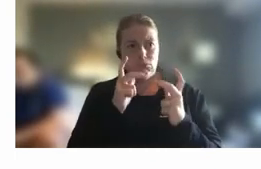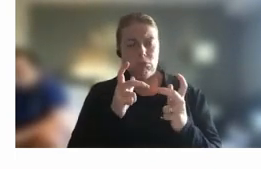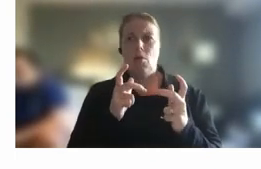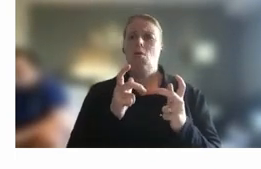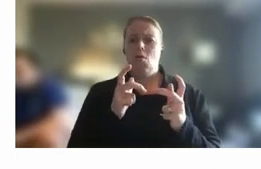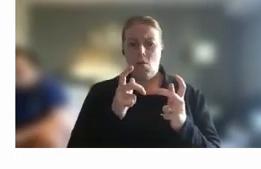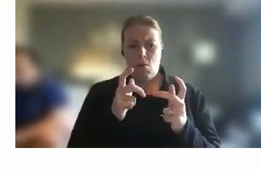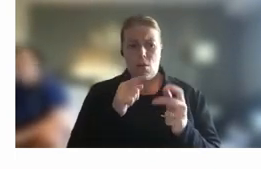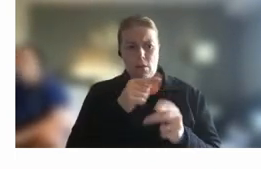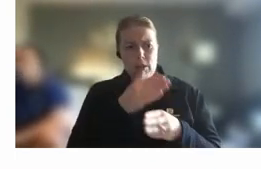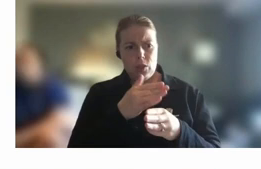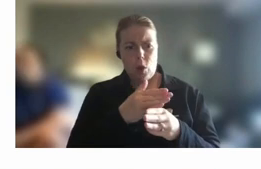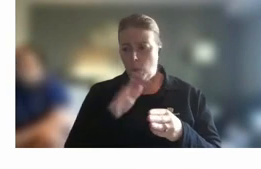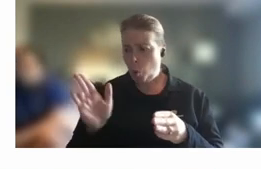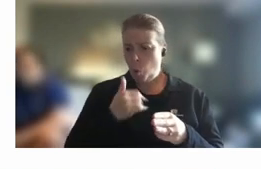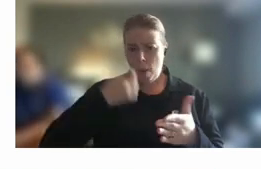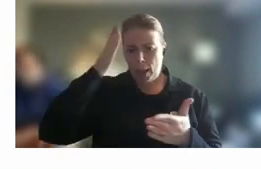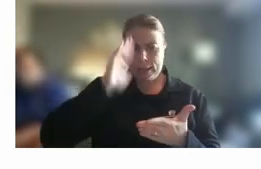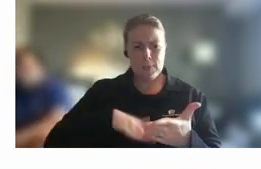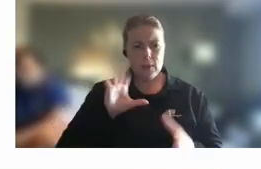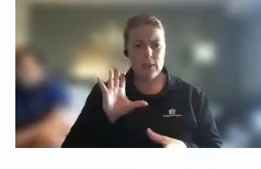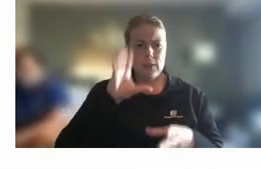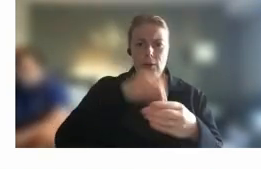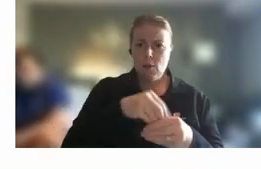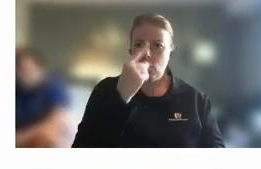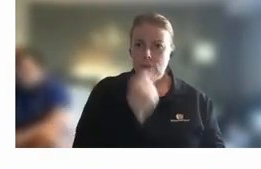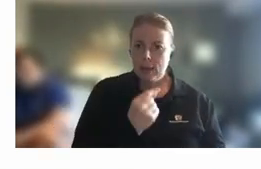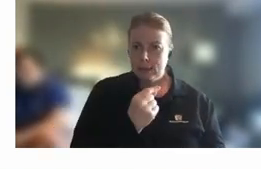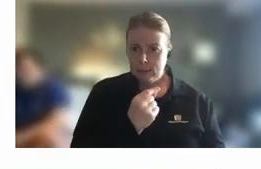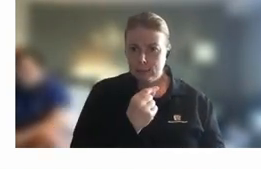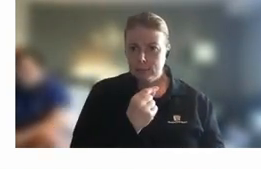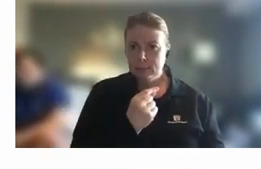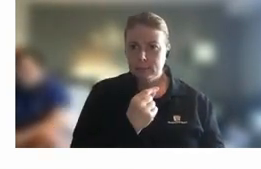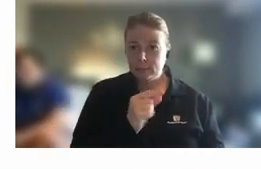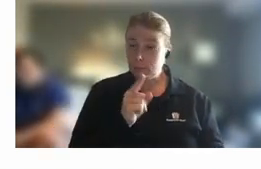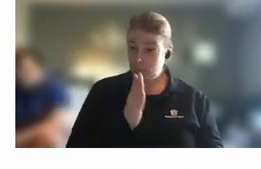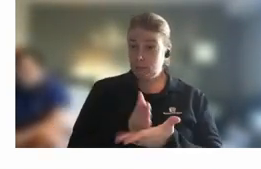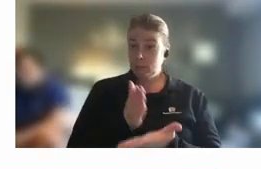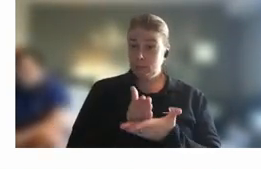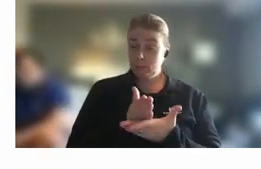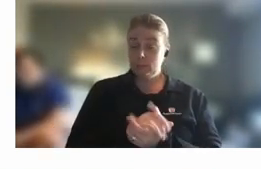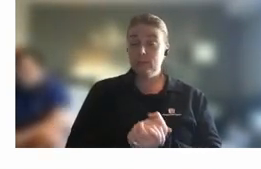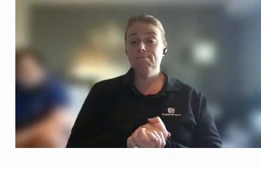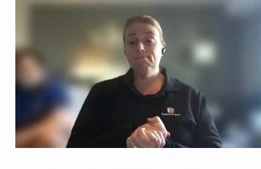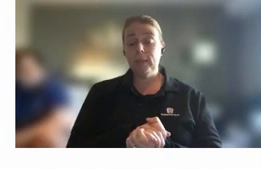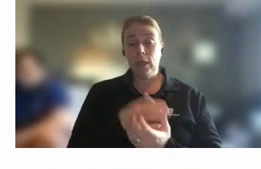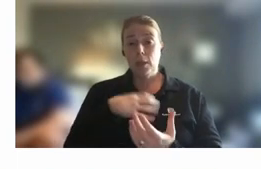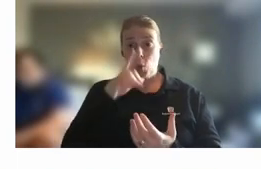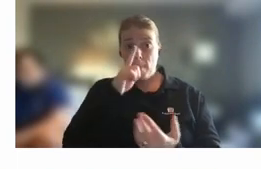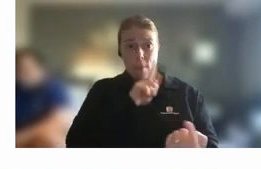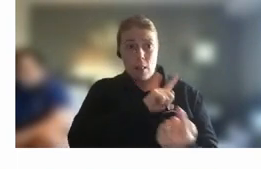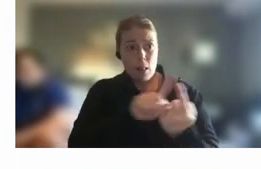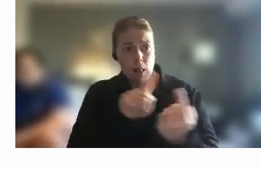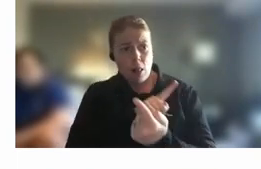of the experiences that i've had across my career um and but really the more and the more people that i met the more impressed that i